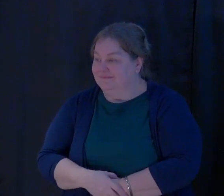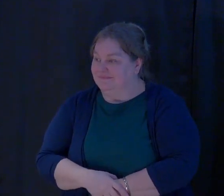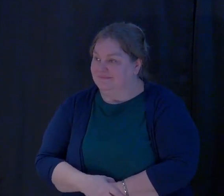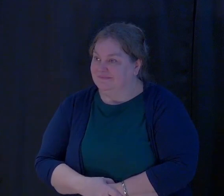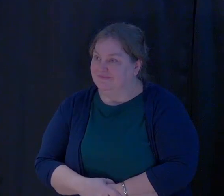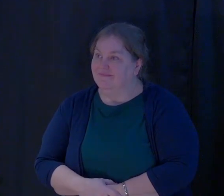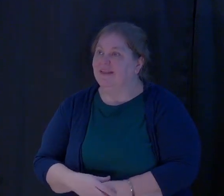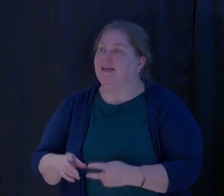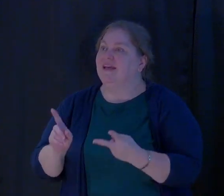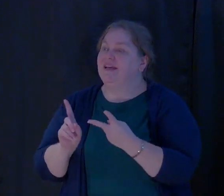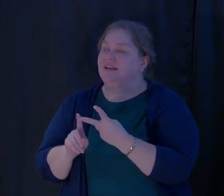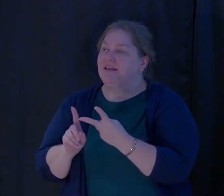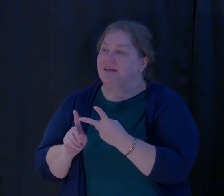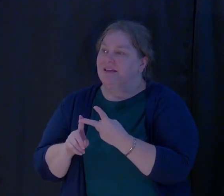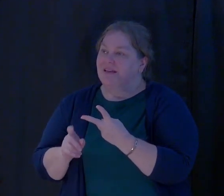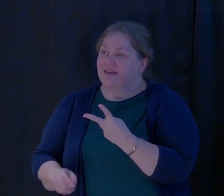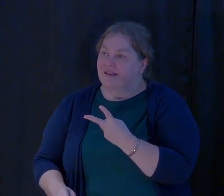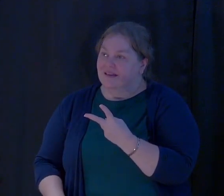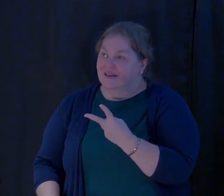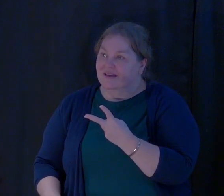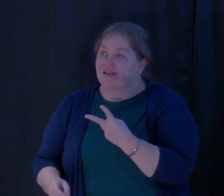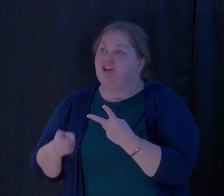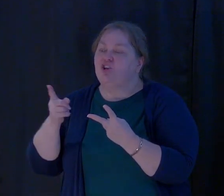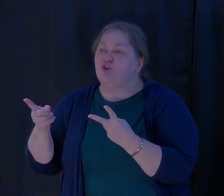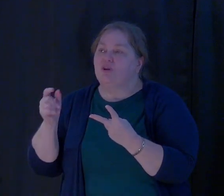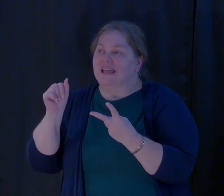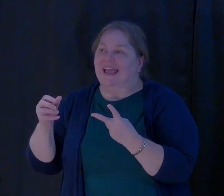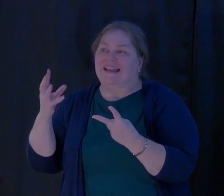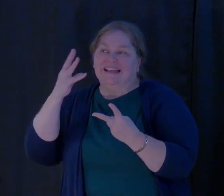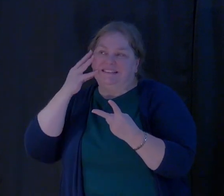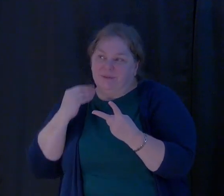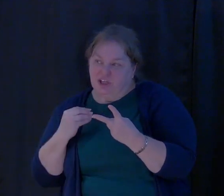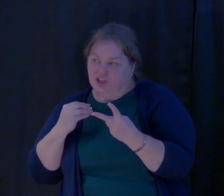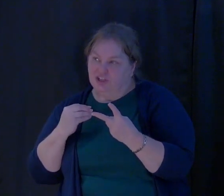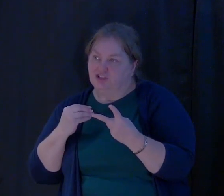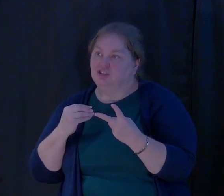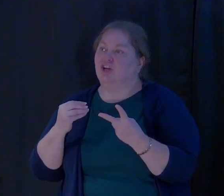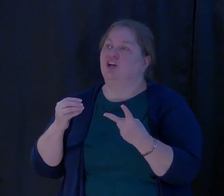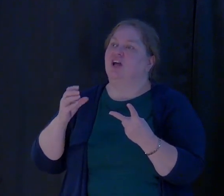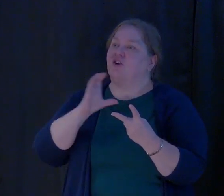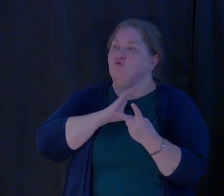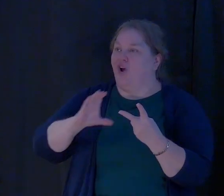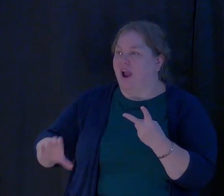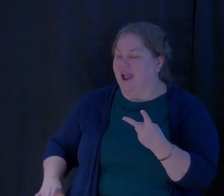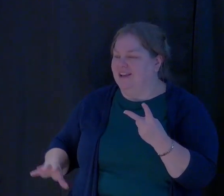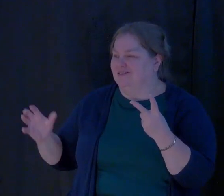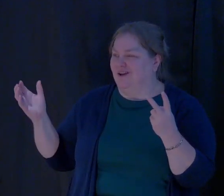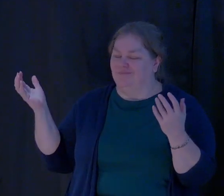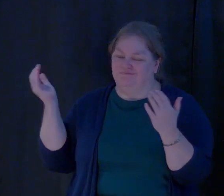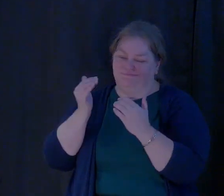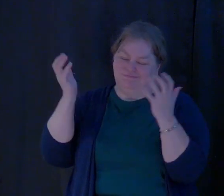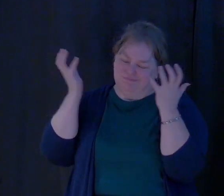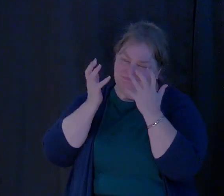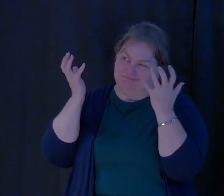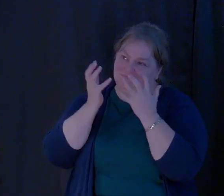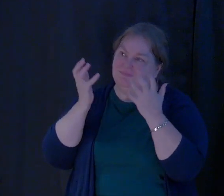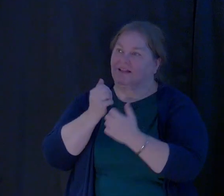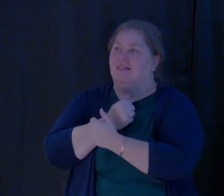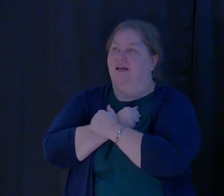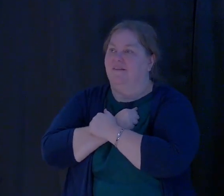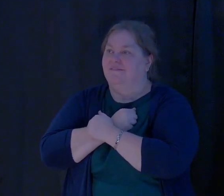Number two, you can experience Christ's extravagant love. Ephesians 3.18